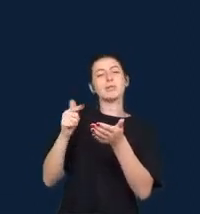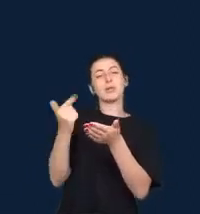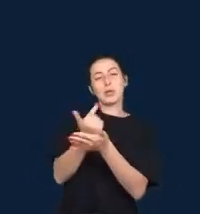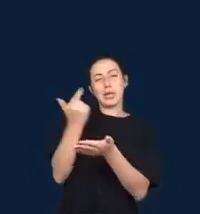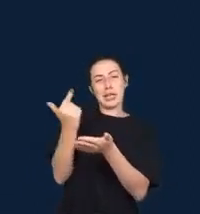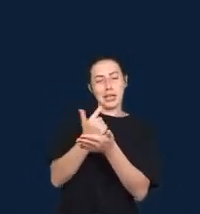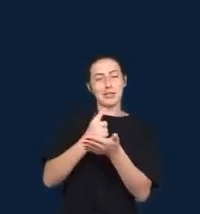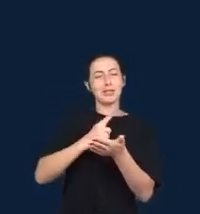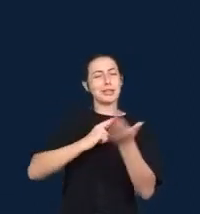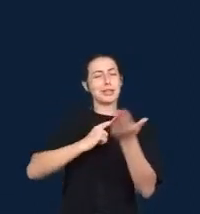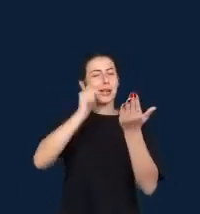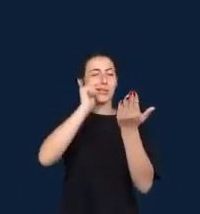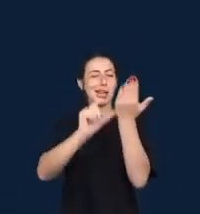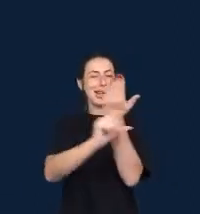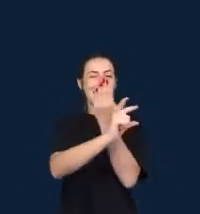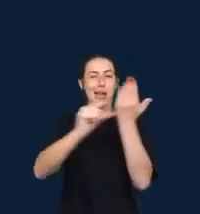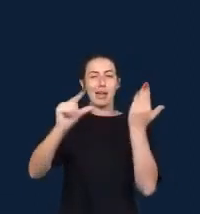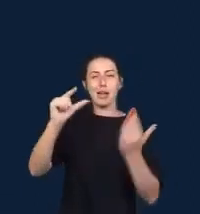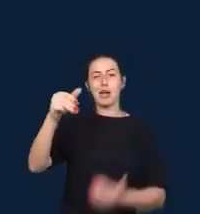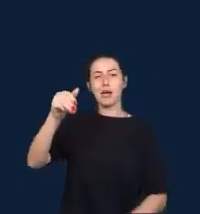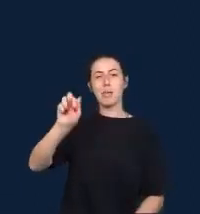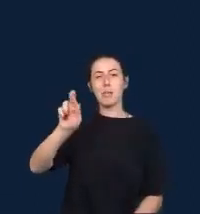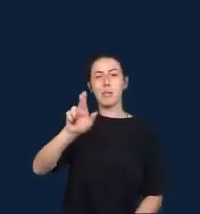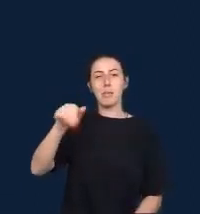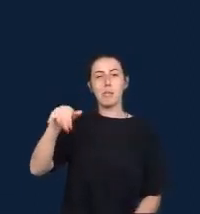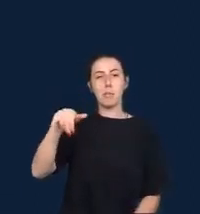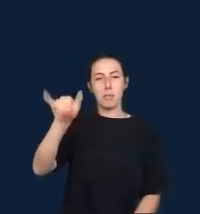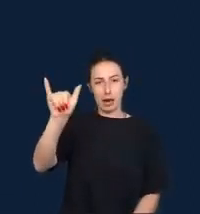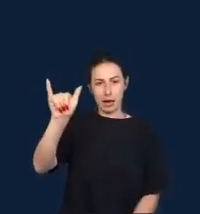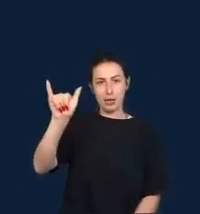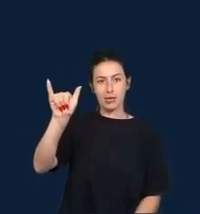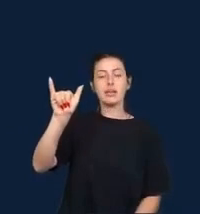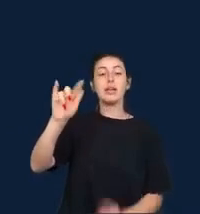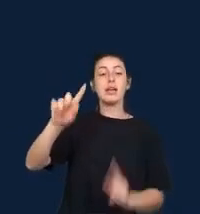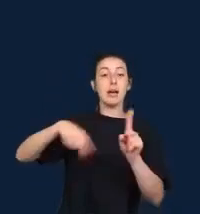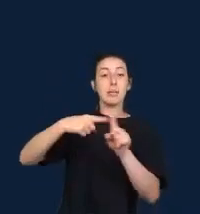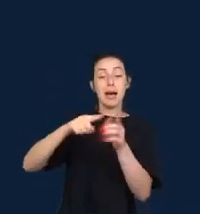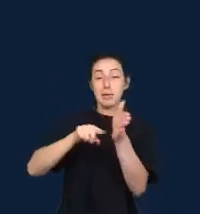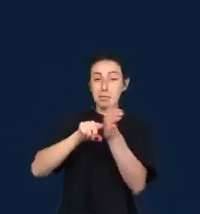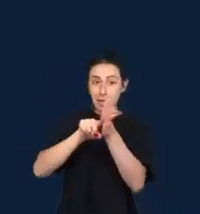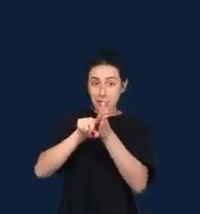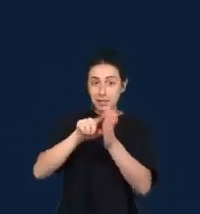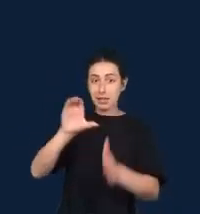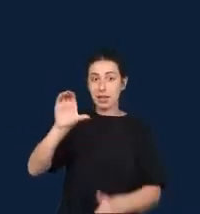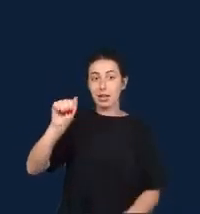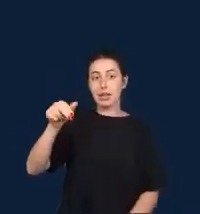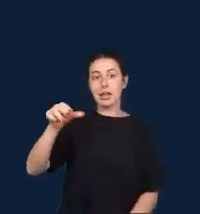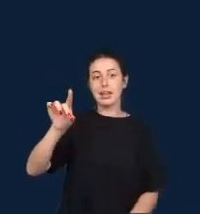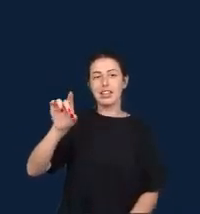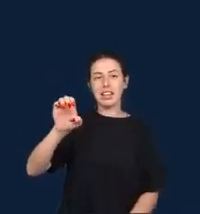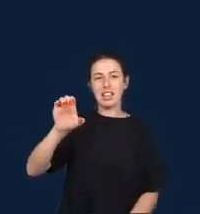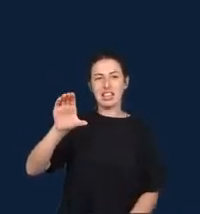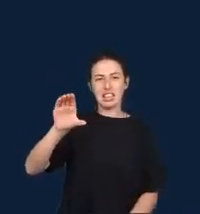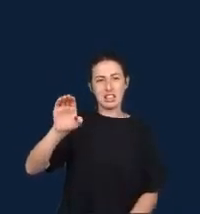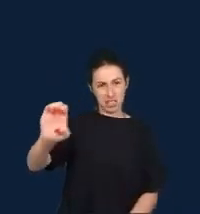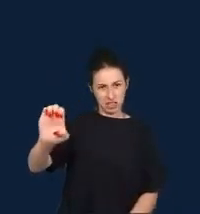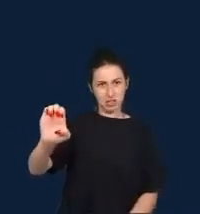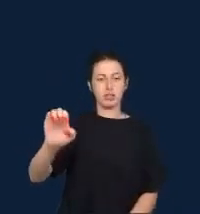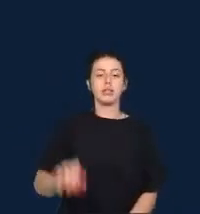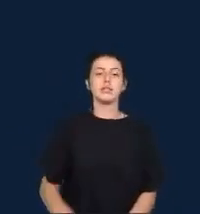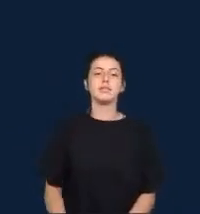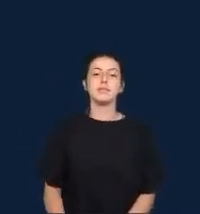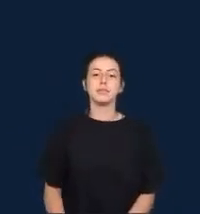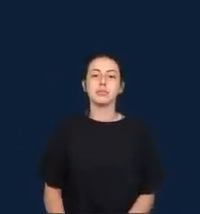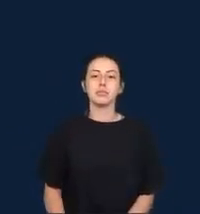journalist and researcher Candace Callison in their chapter data journalism and And in whose interests. And they